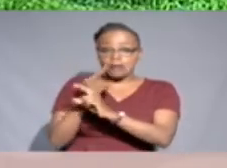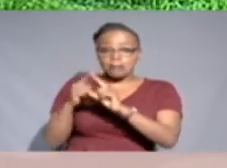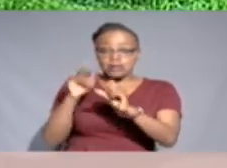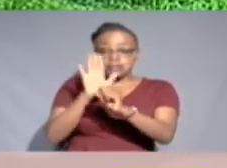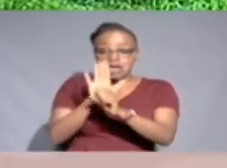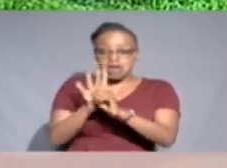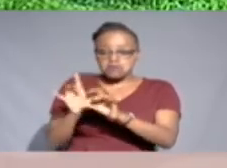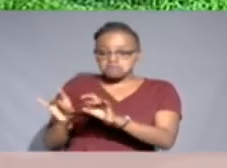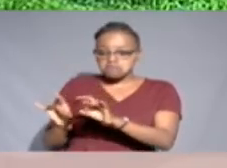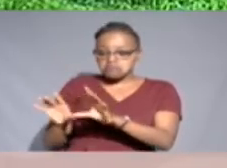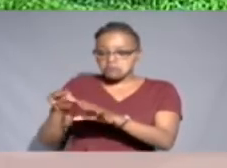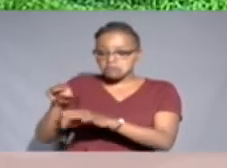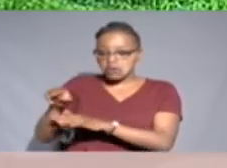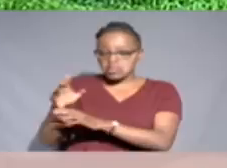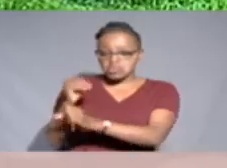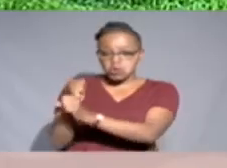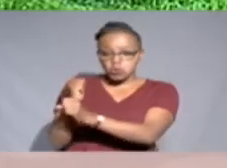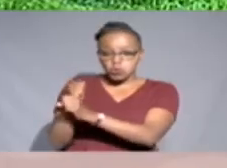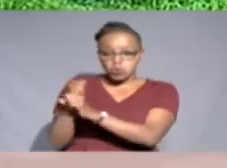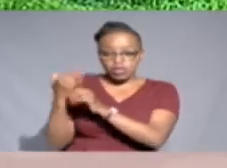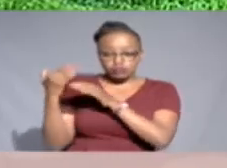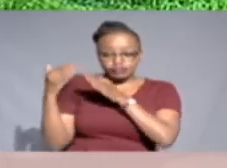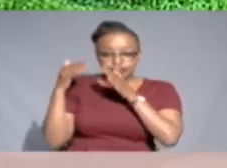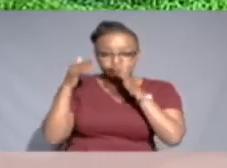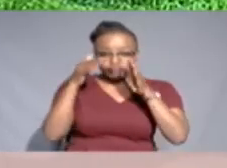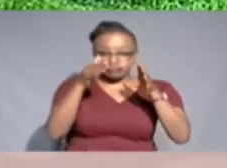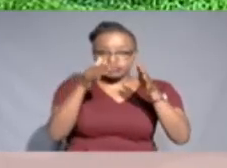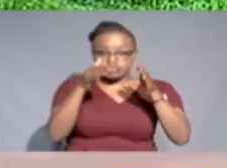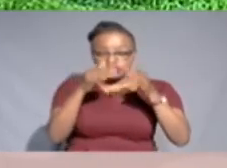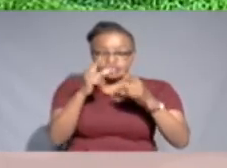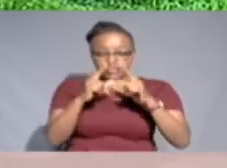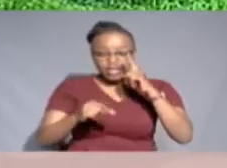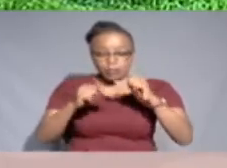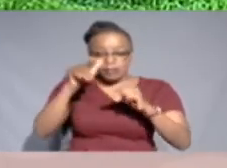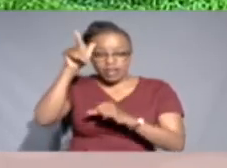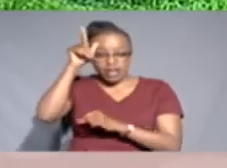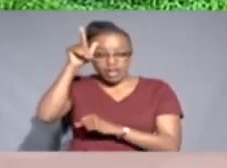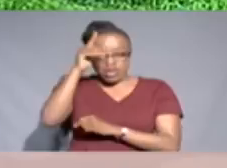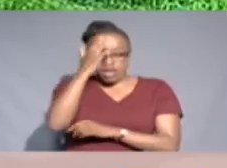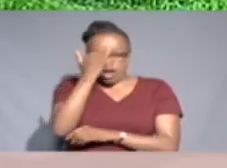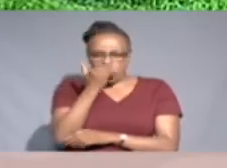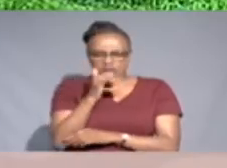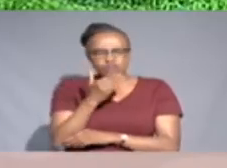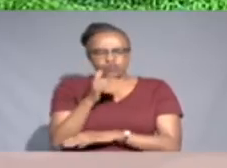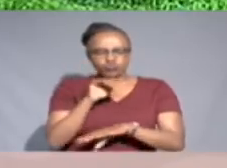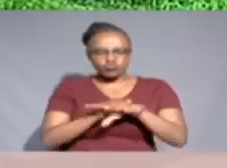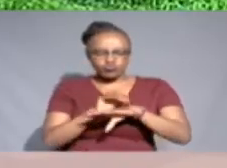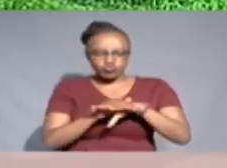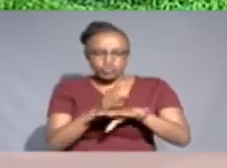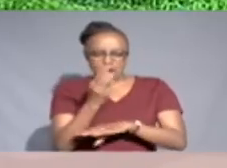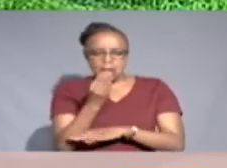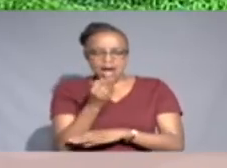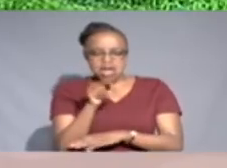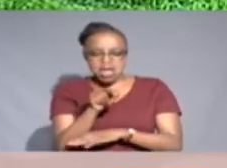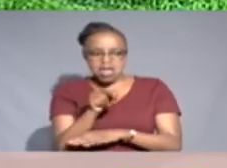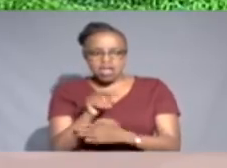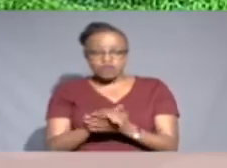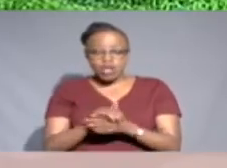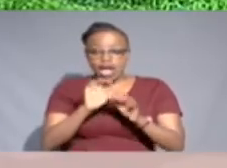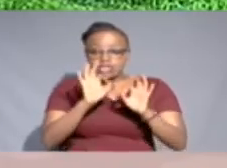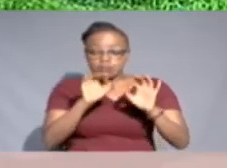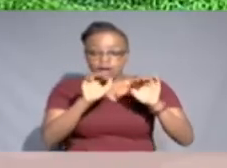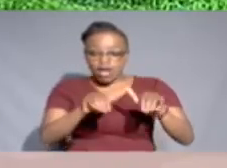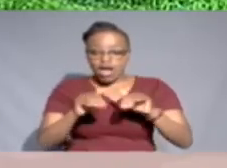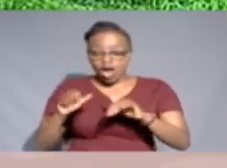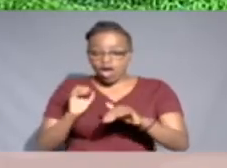many are abandoning this trend by turning to dairy farming, owing to its lucrative returns. On Smart Farm this